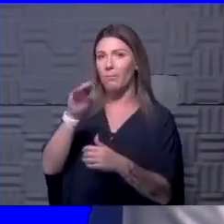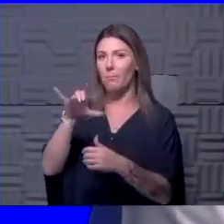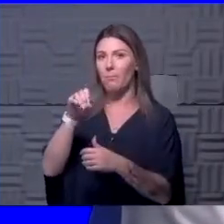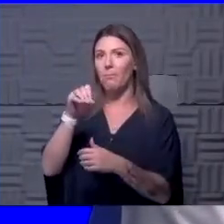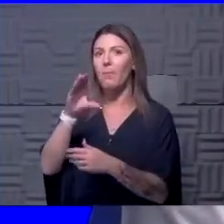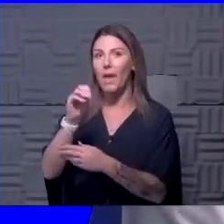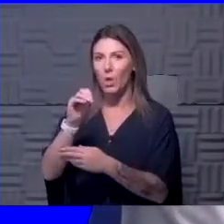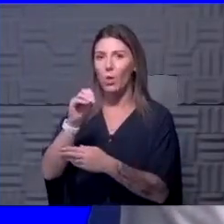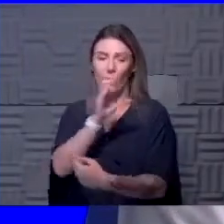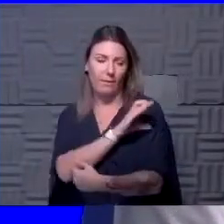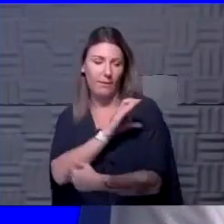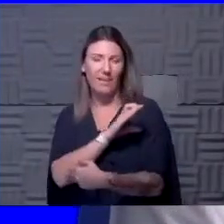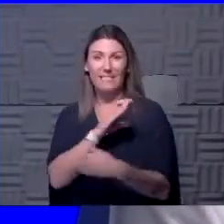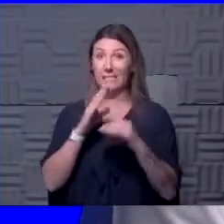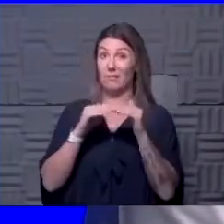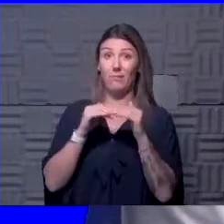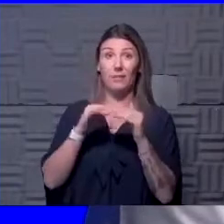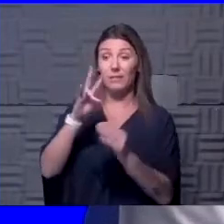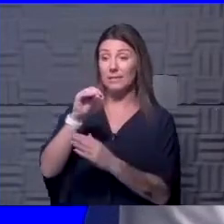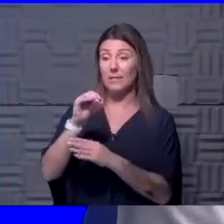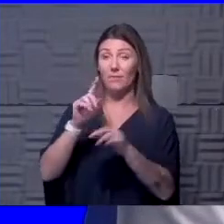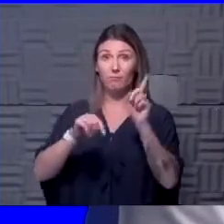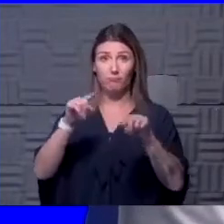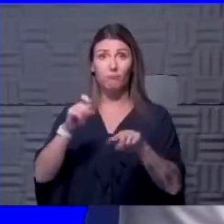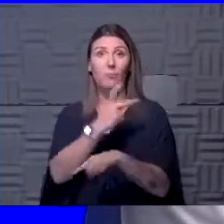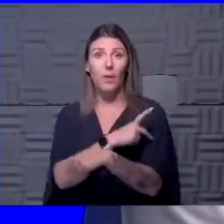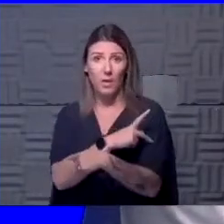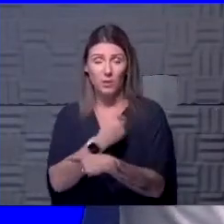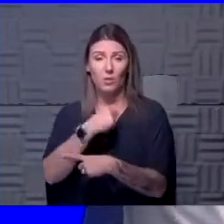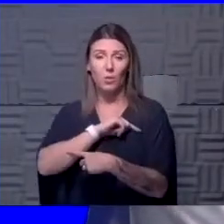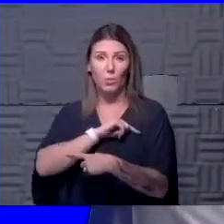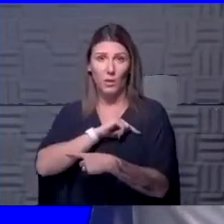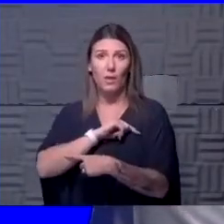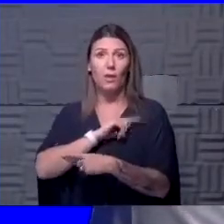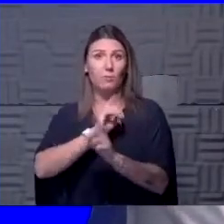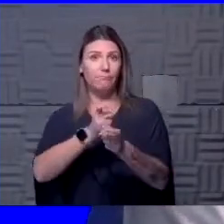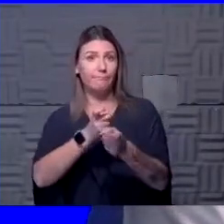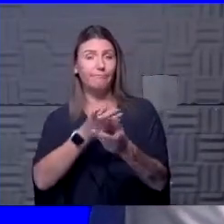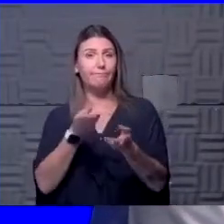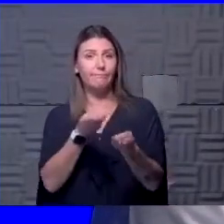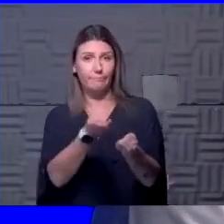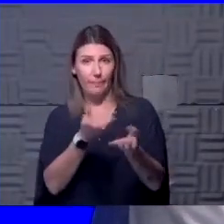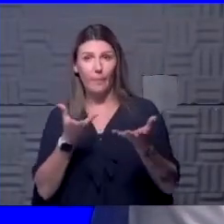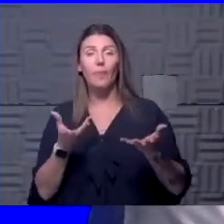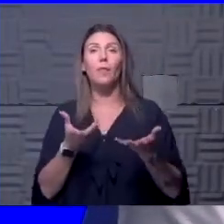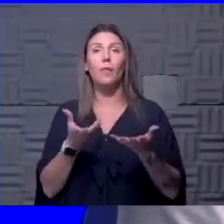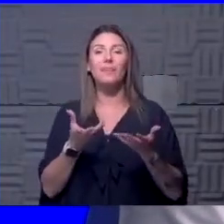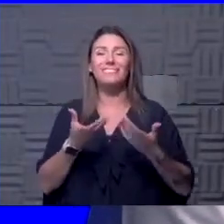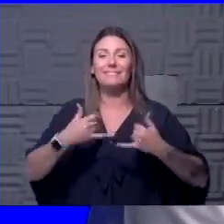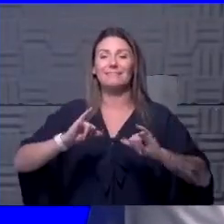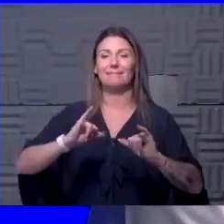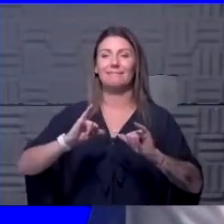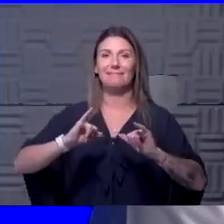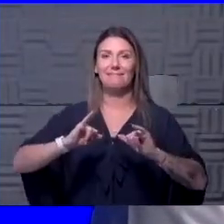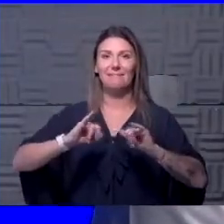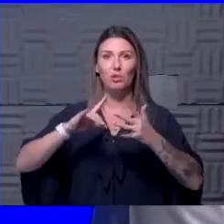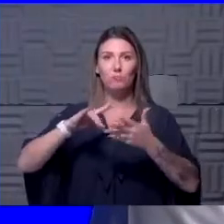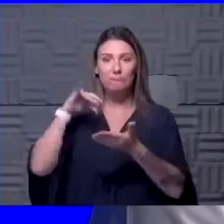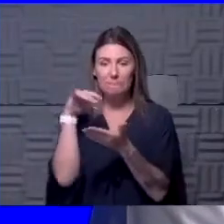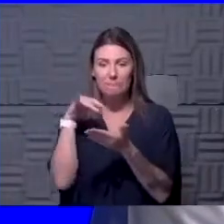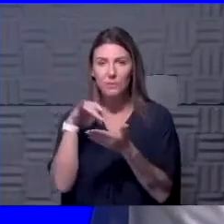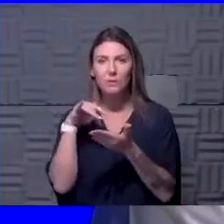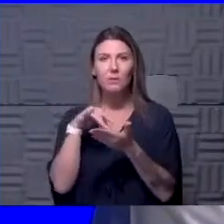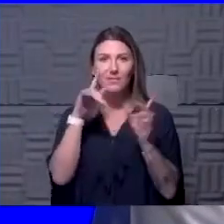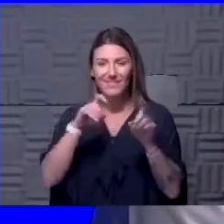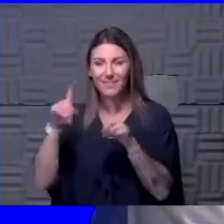70 different patients. So we are giving it, but it is, as Dr. Wilde stated, it's still on the trial basis, so that we can obtain the